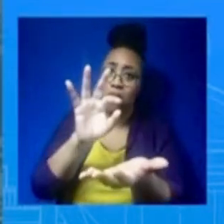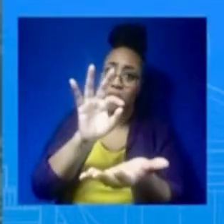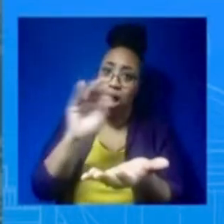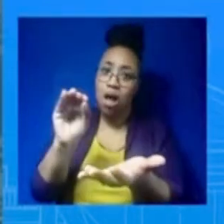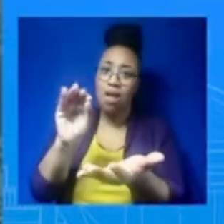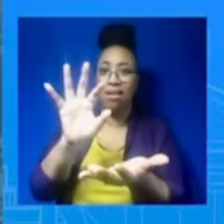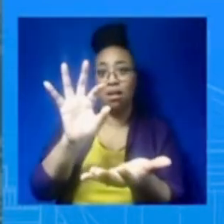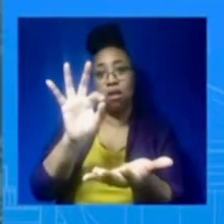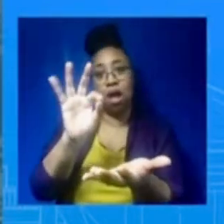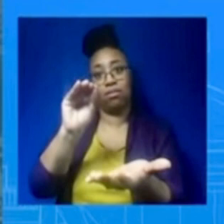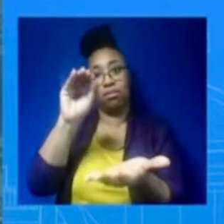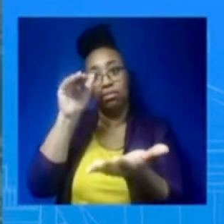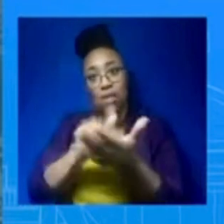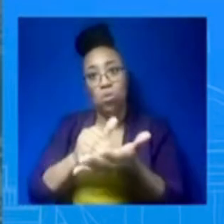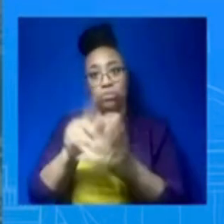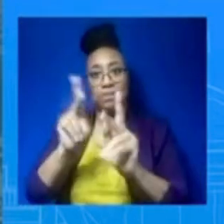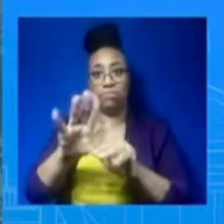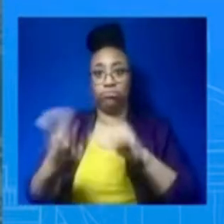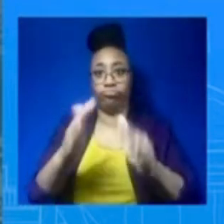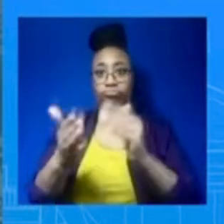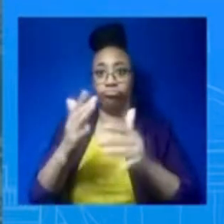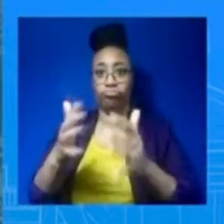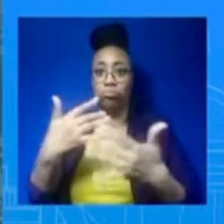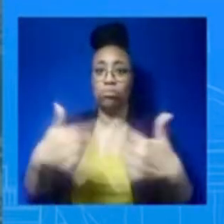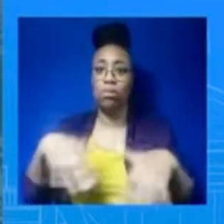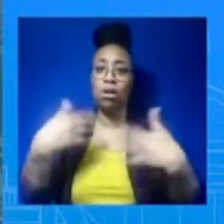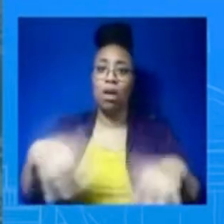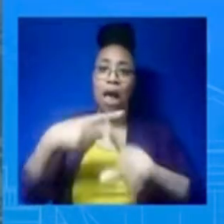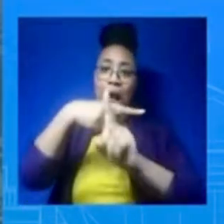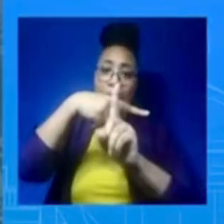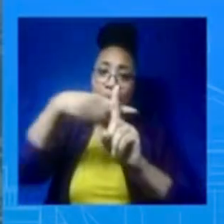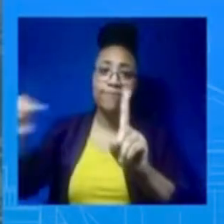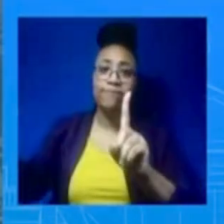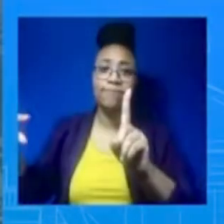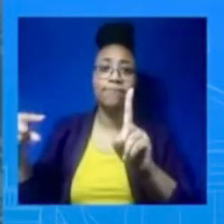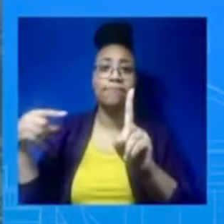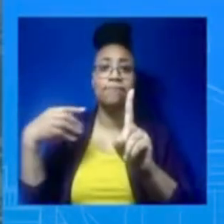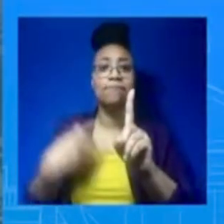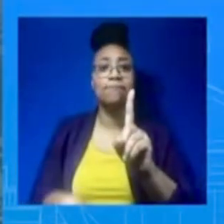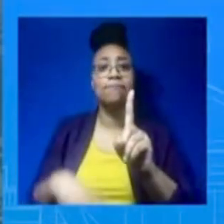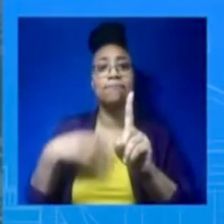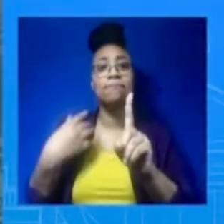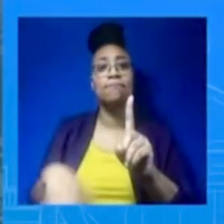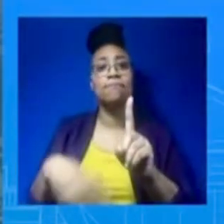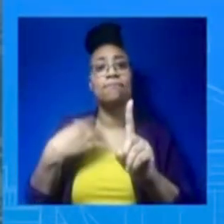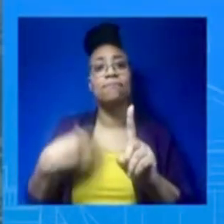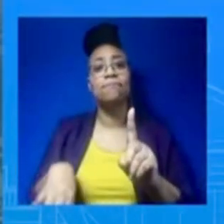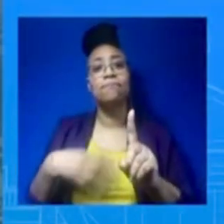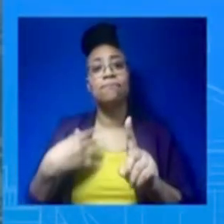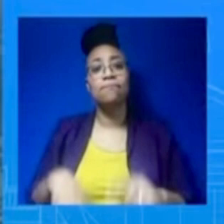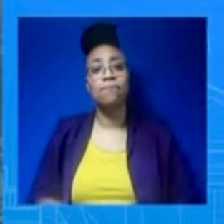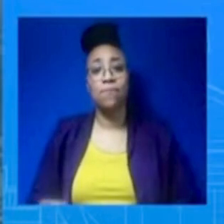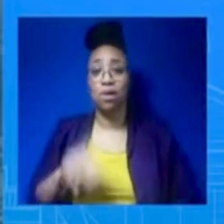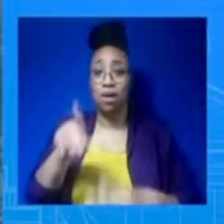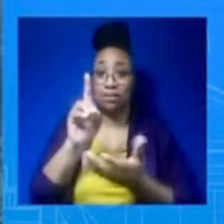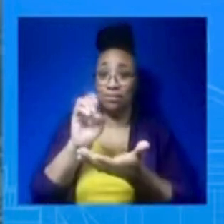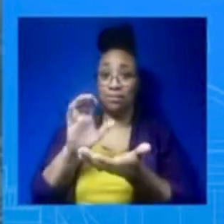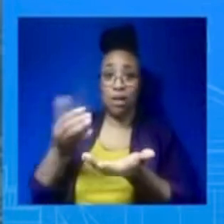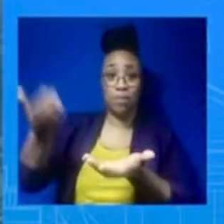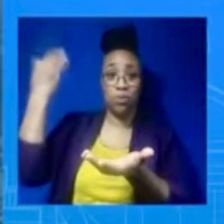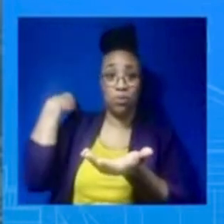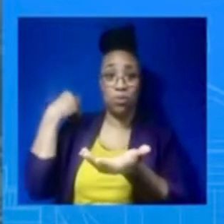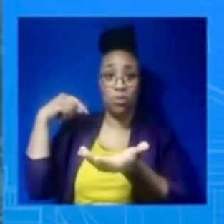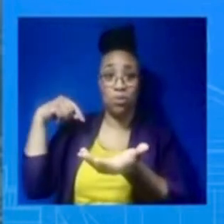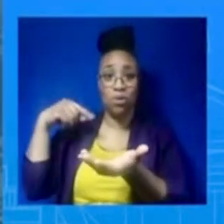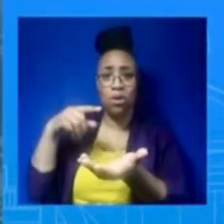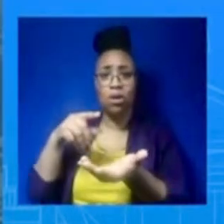90% of those killed in the December fighting alone, just in December, were convicts. Men that he just plucked